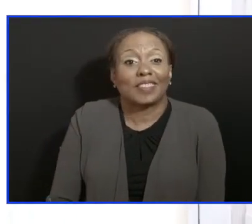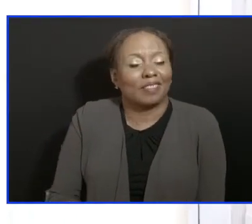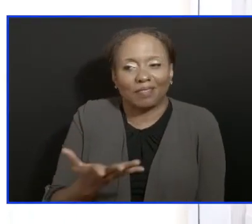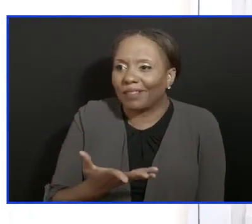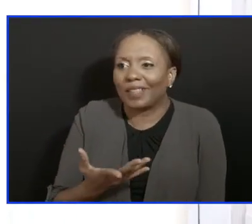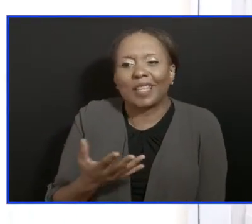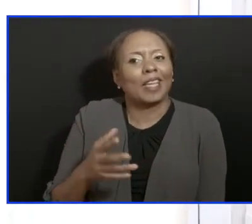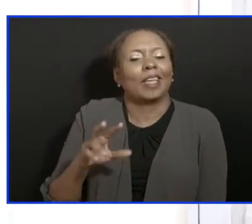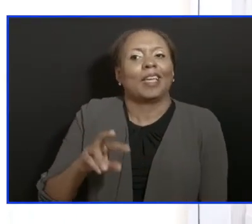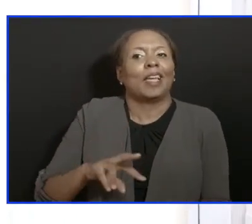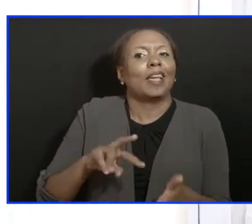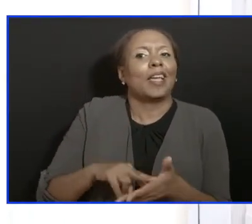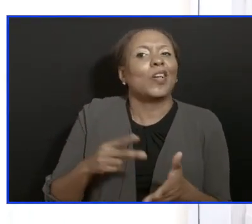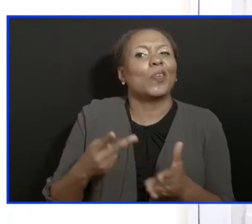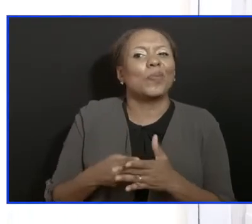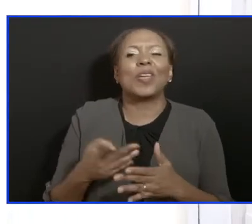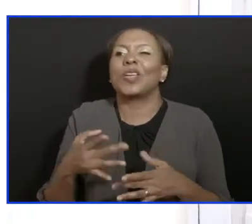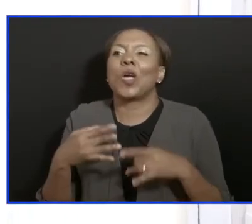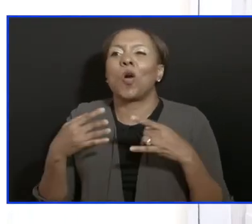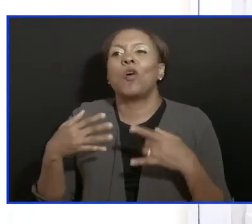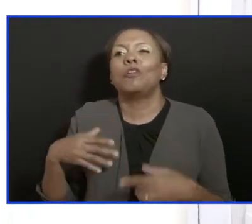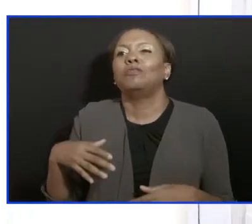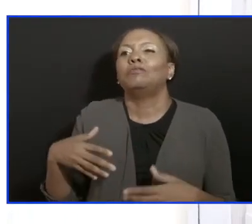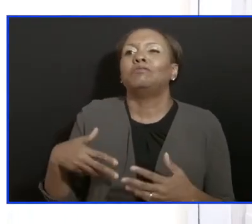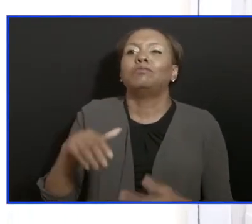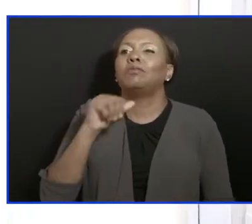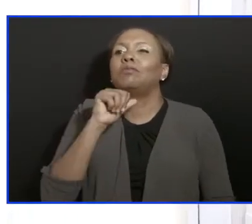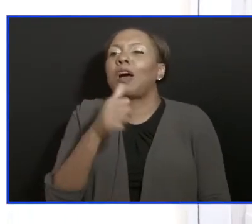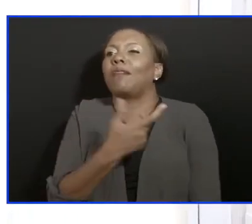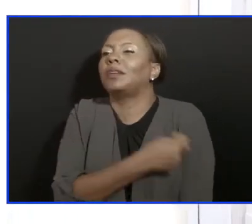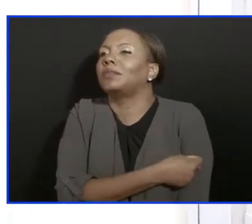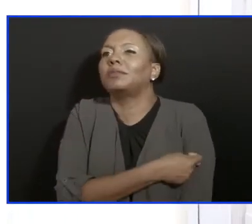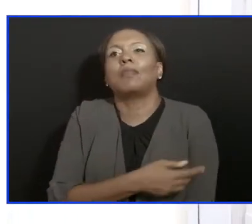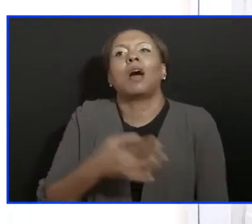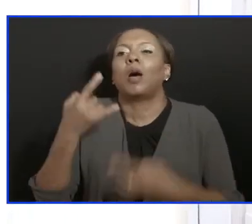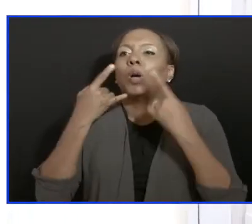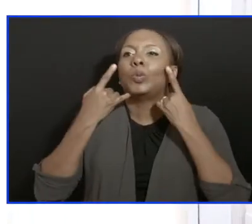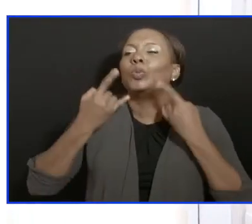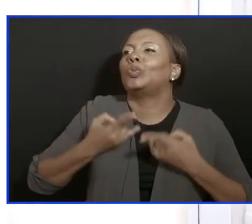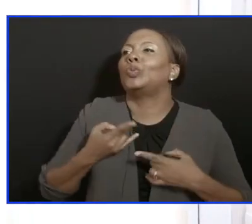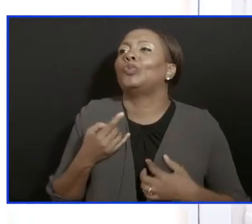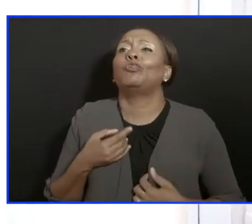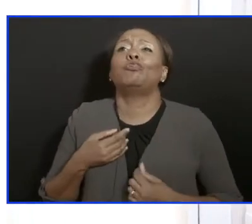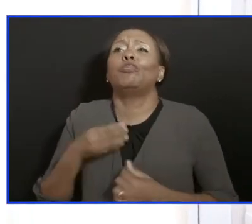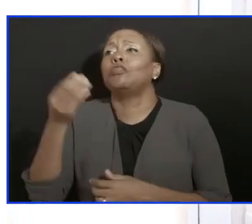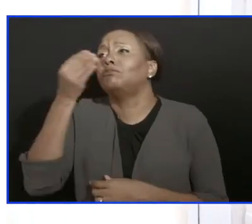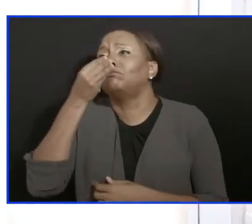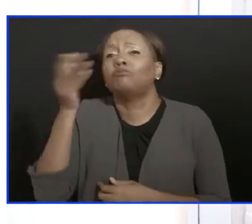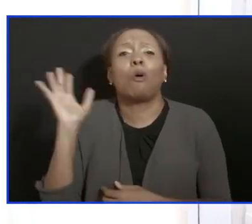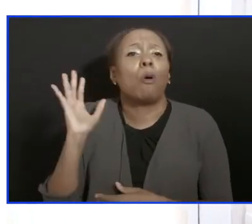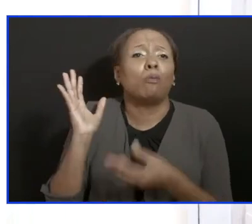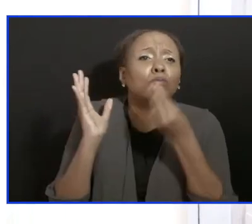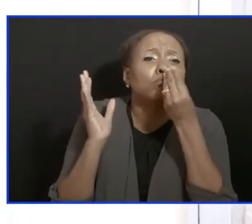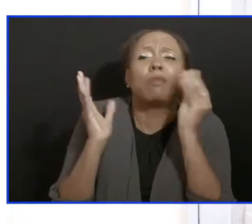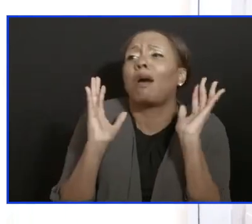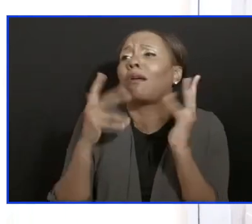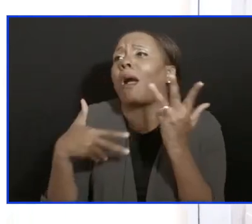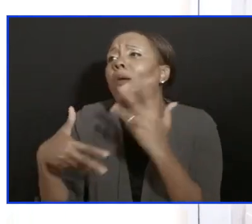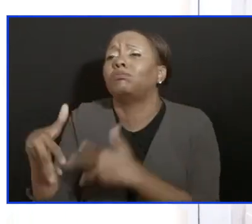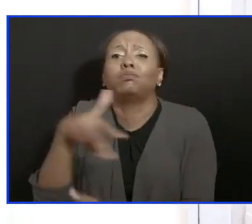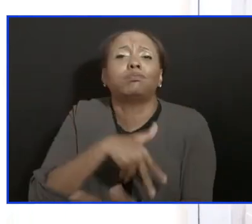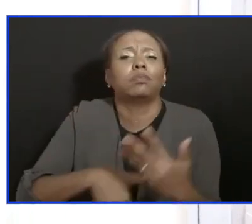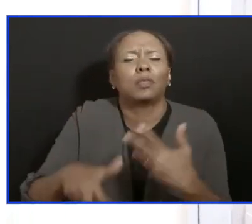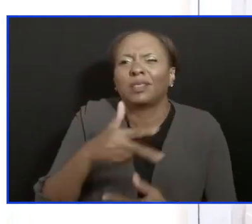And let us be clear now that that is what lies ahead of us. And to lock down Barbados in circumstances where